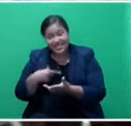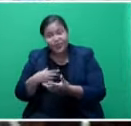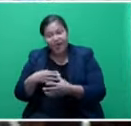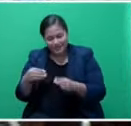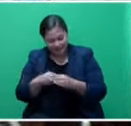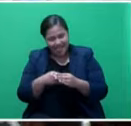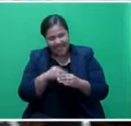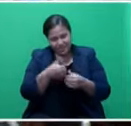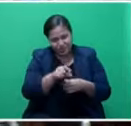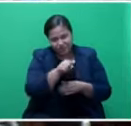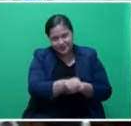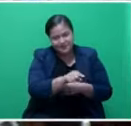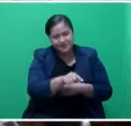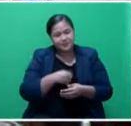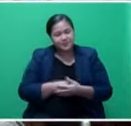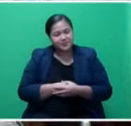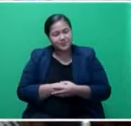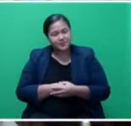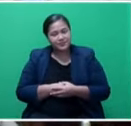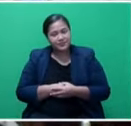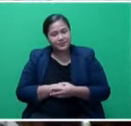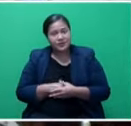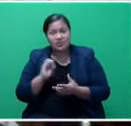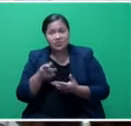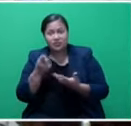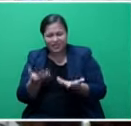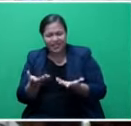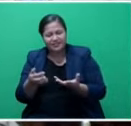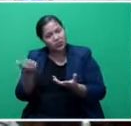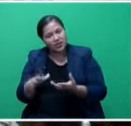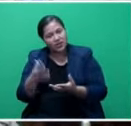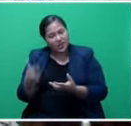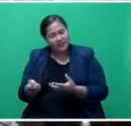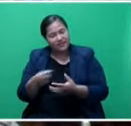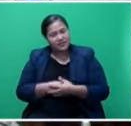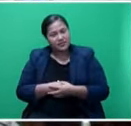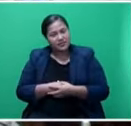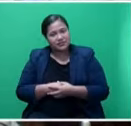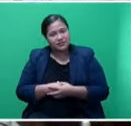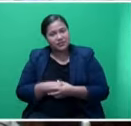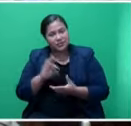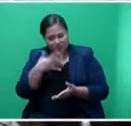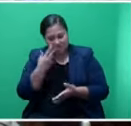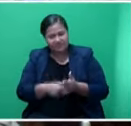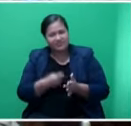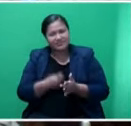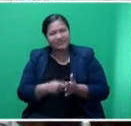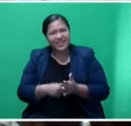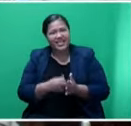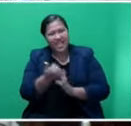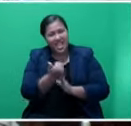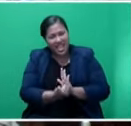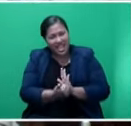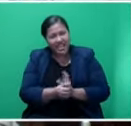space. Garnishing orders, Mr. Speaker, sir, already exist. I've got the Tax Administration Act, the